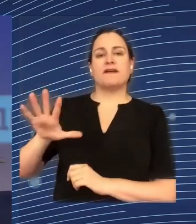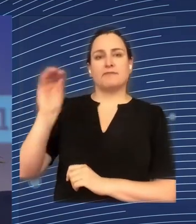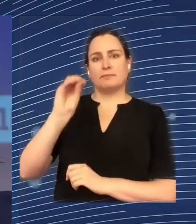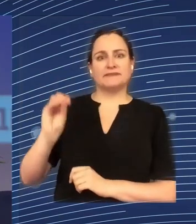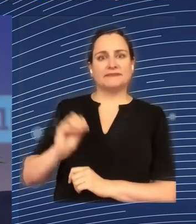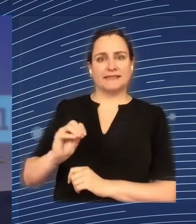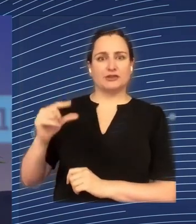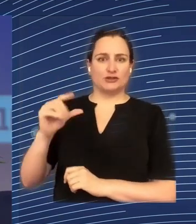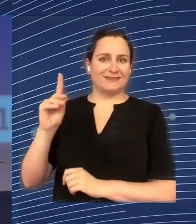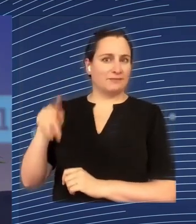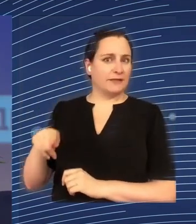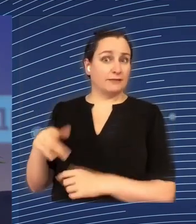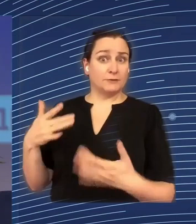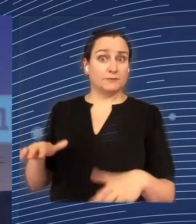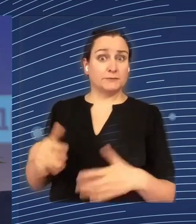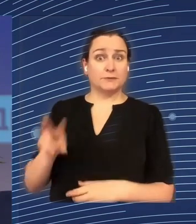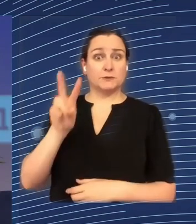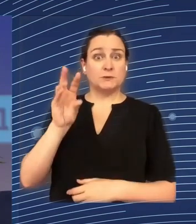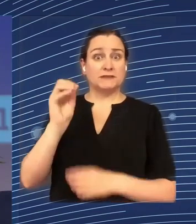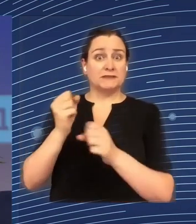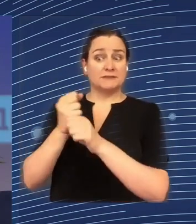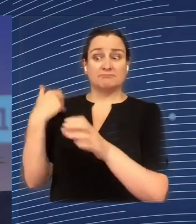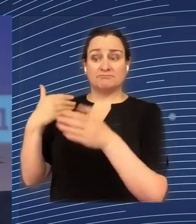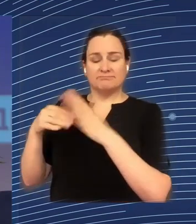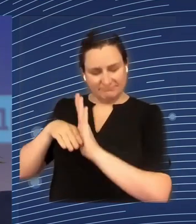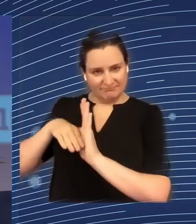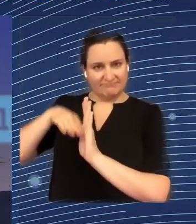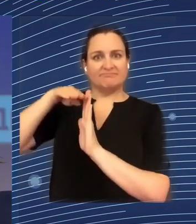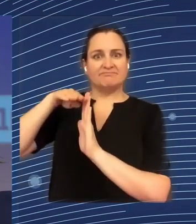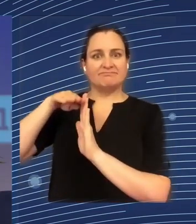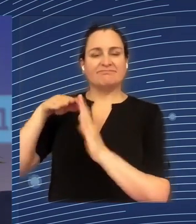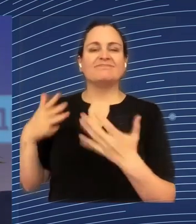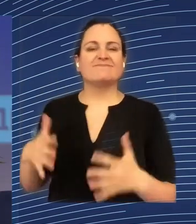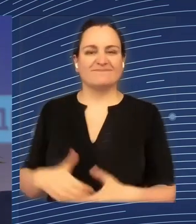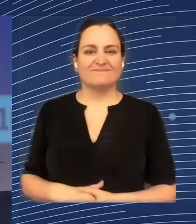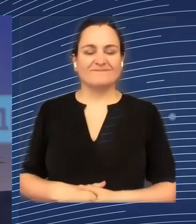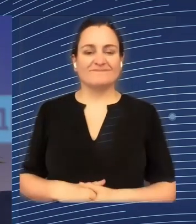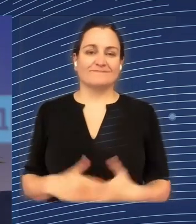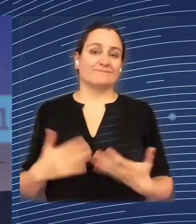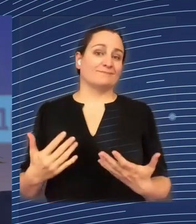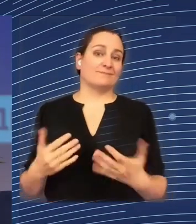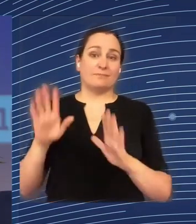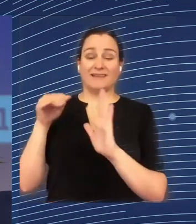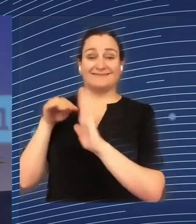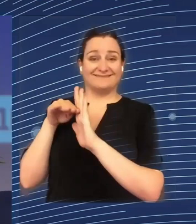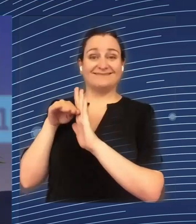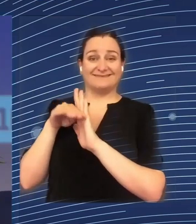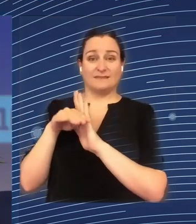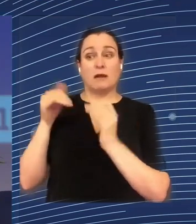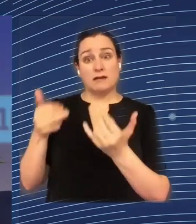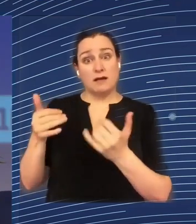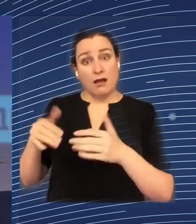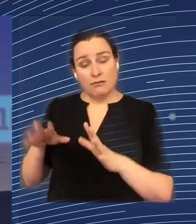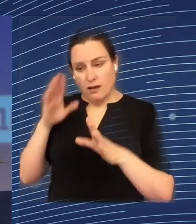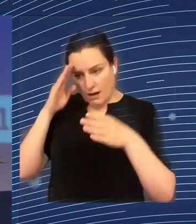years. And now, looking at the current developments, it's not anymore just about the GDP per